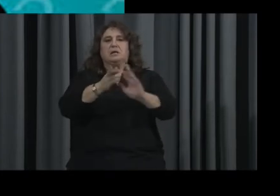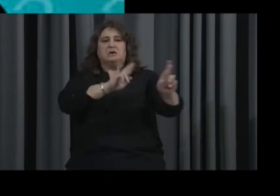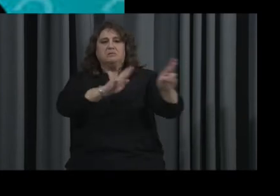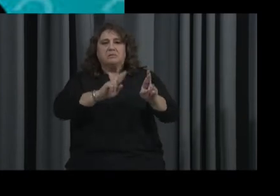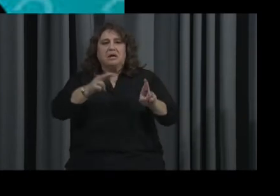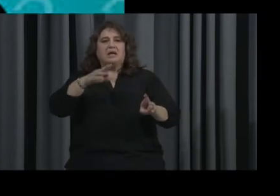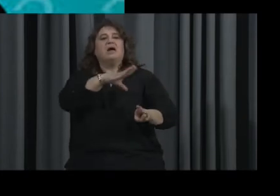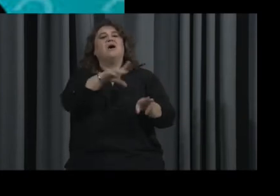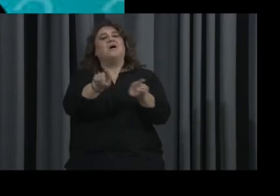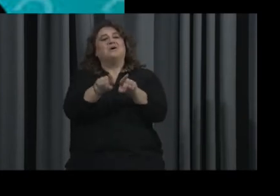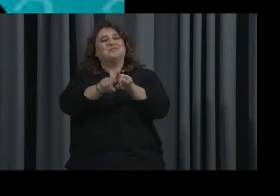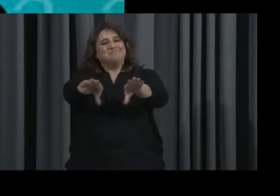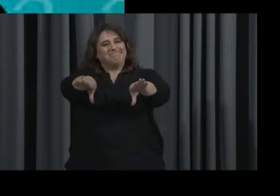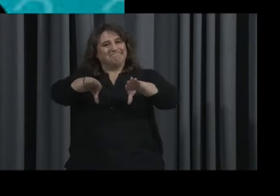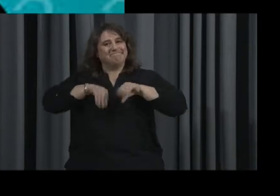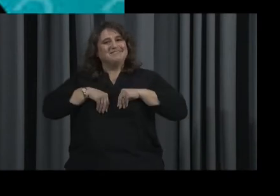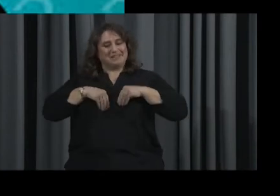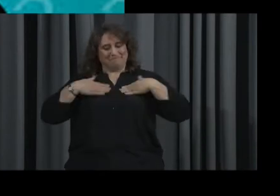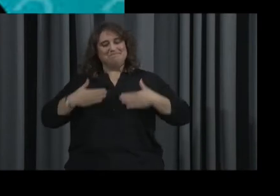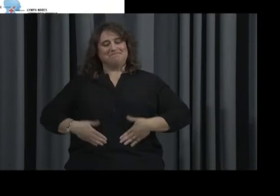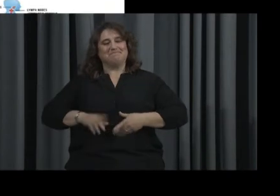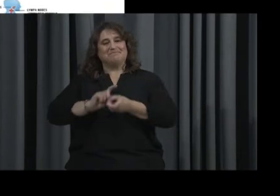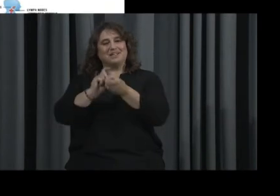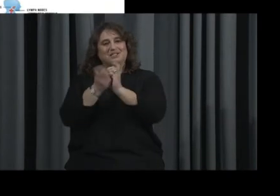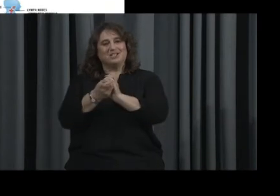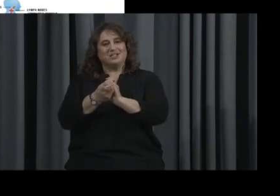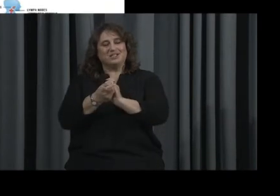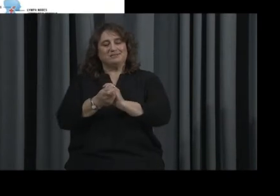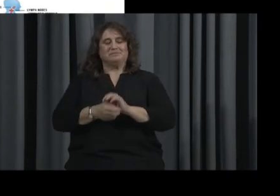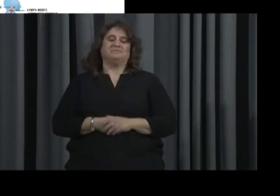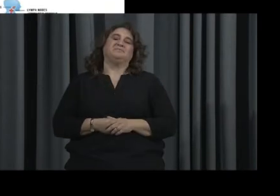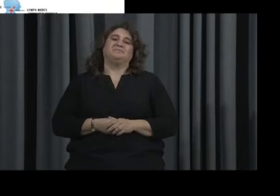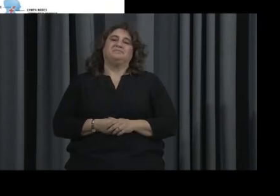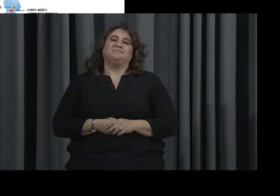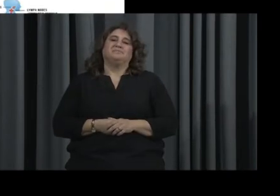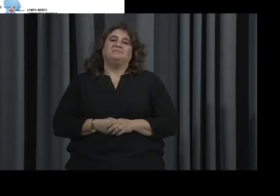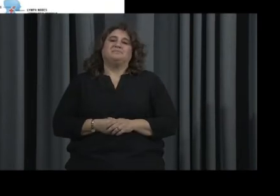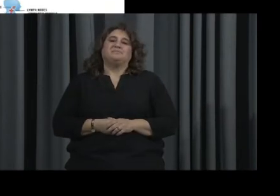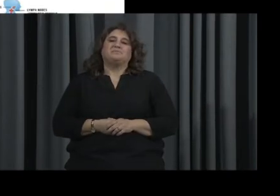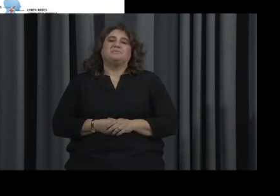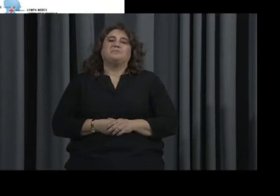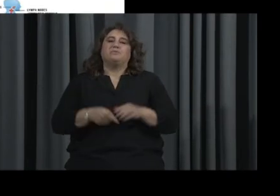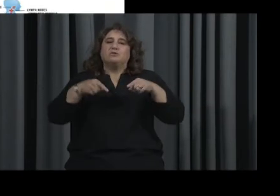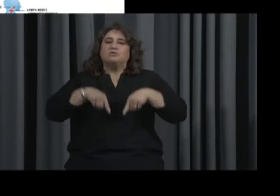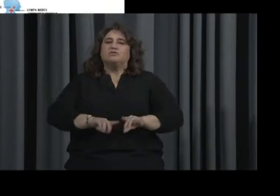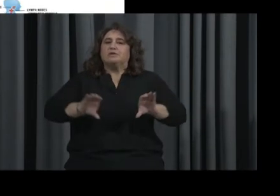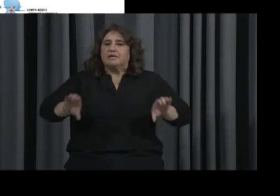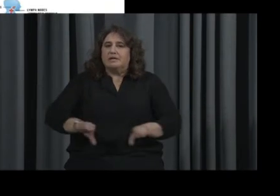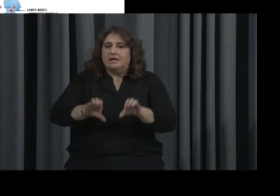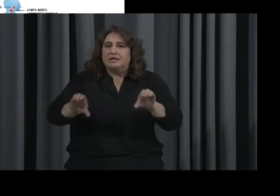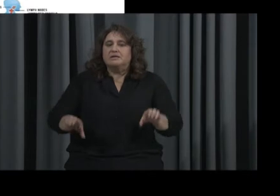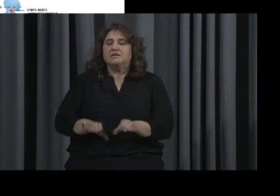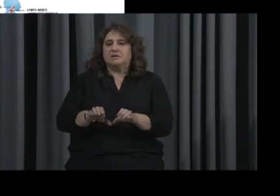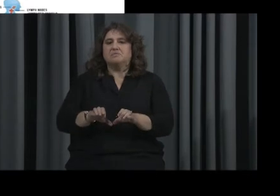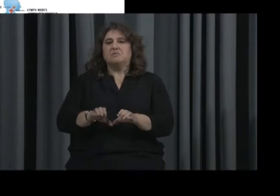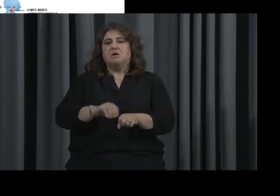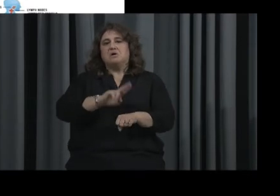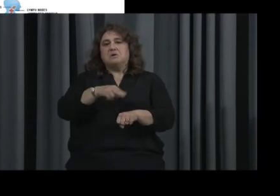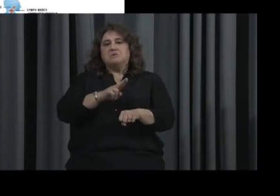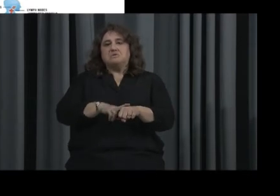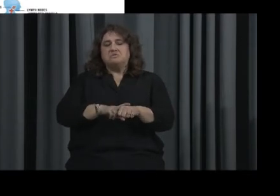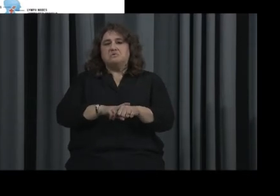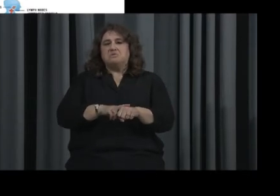and accept these changes. In this activity, we will go over some common effects of aging and ask you to